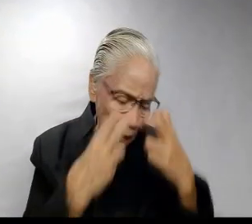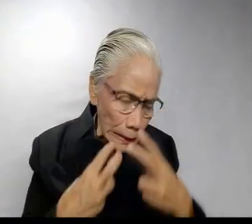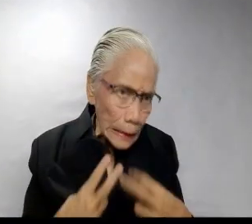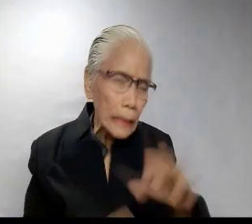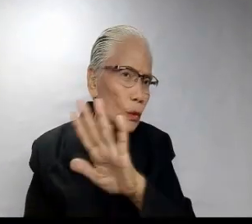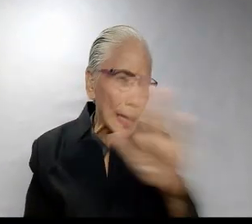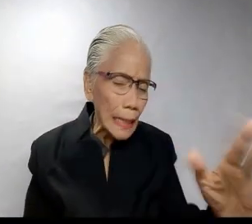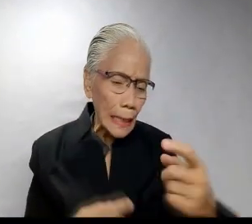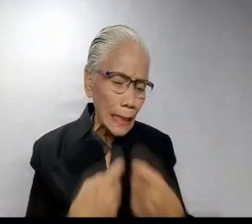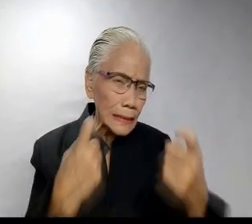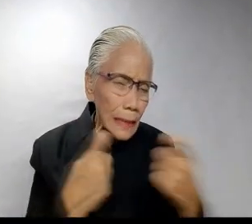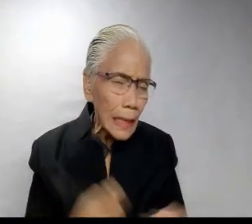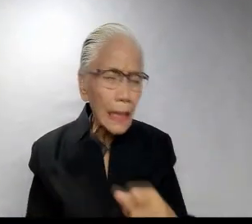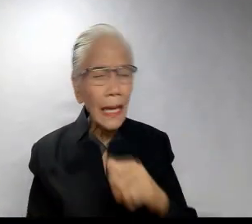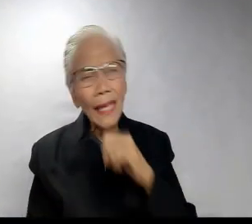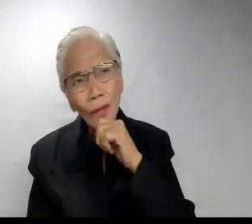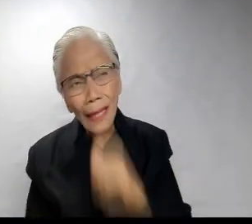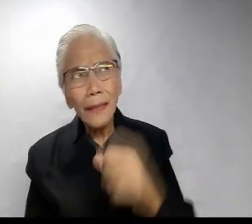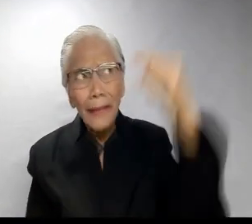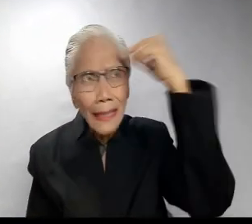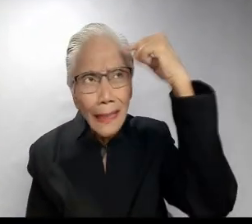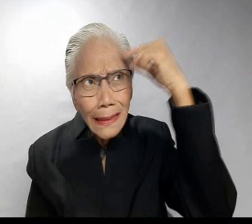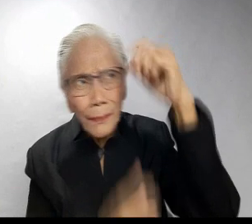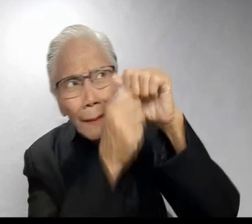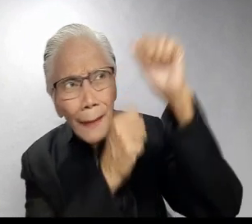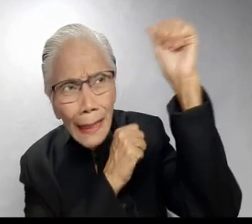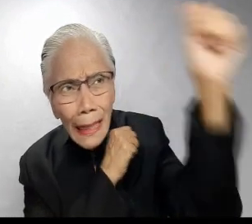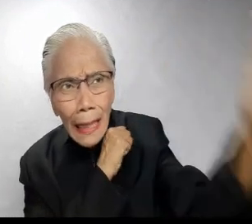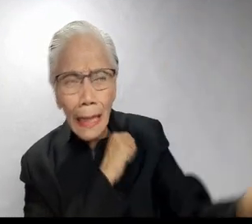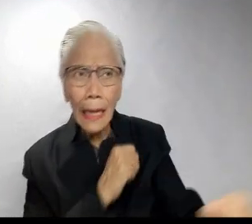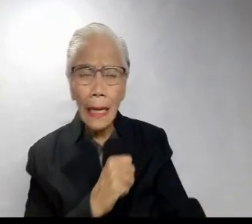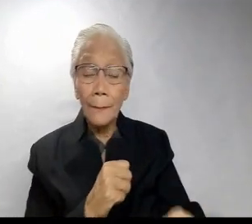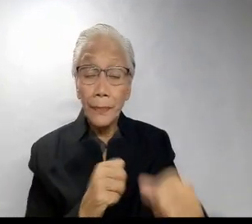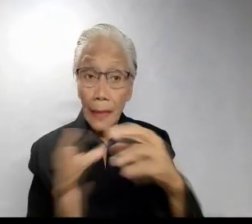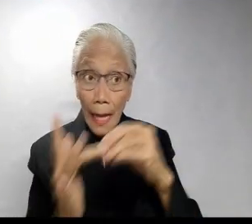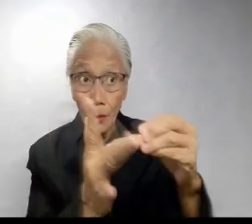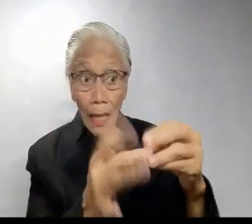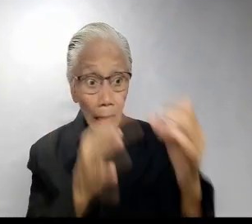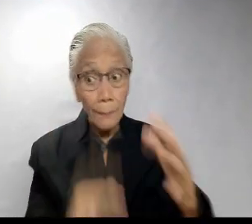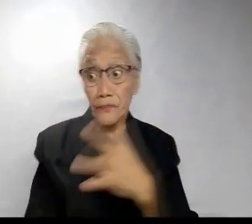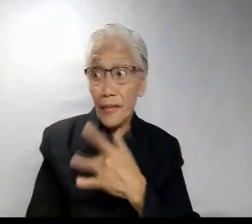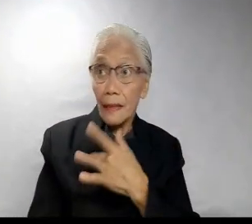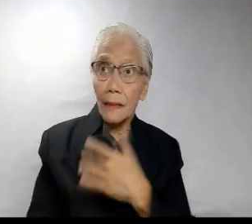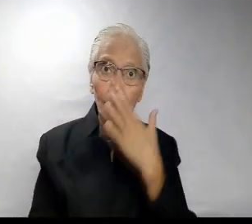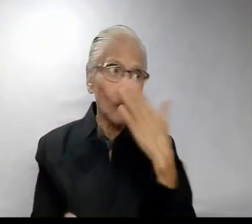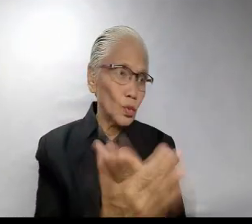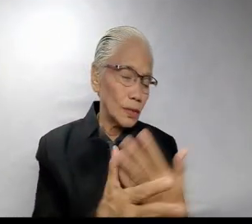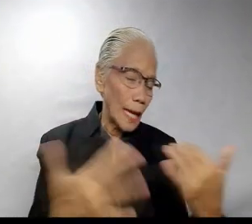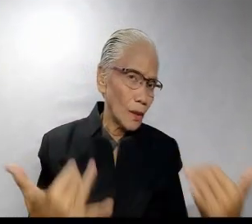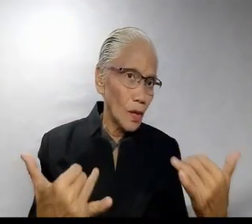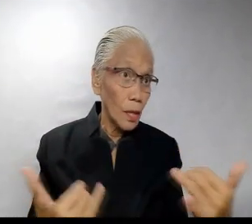konsyensya. That's another reason. We don't want to think far in the past, lalo na kung feeling